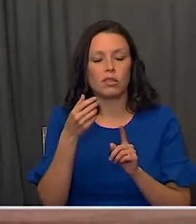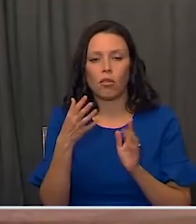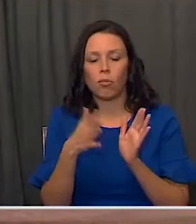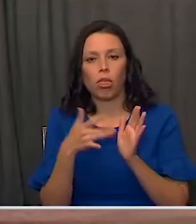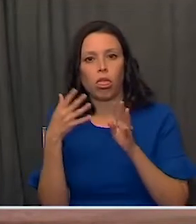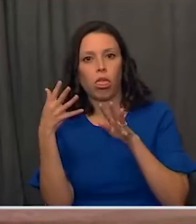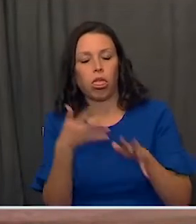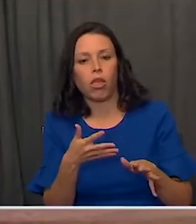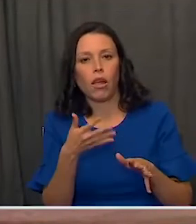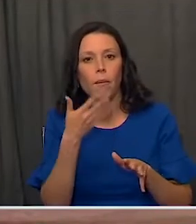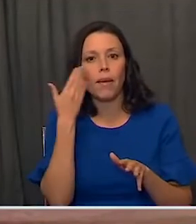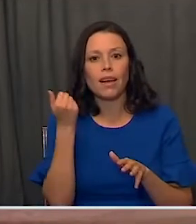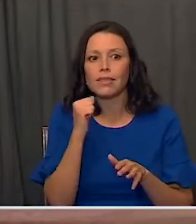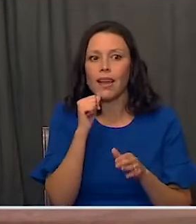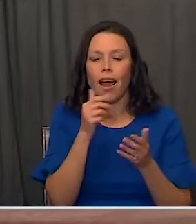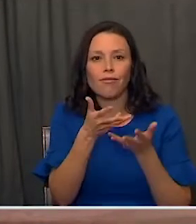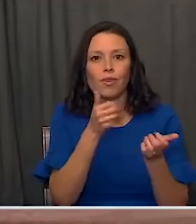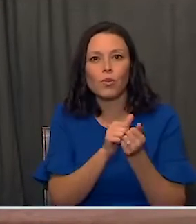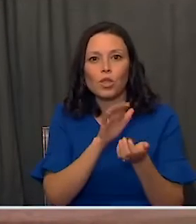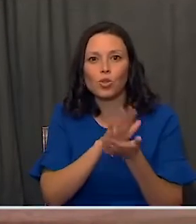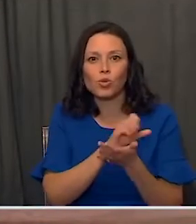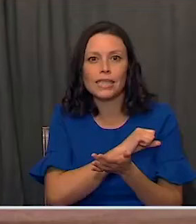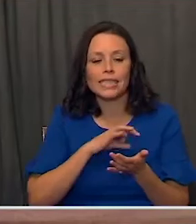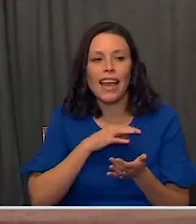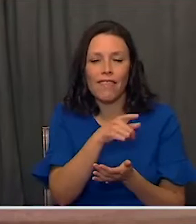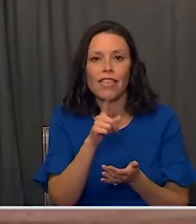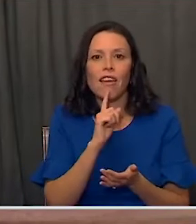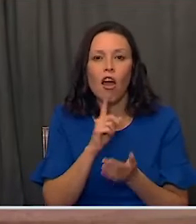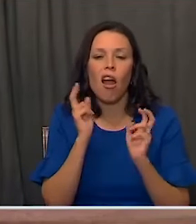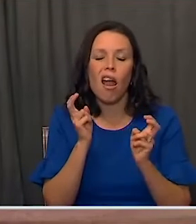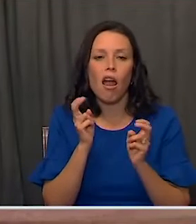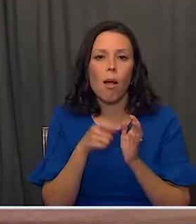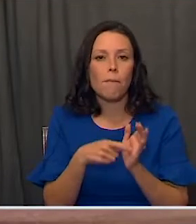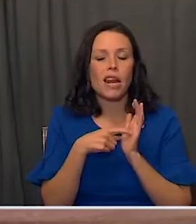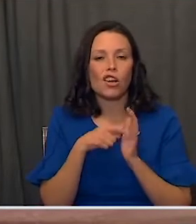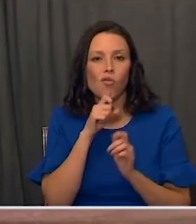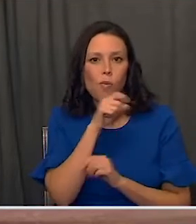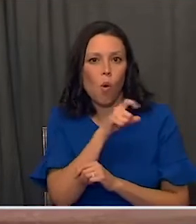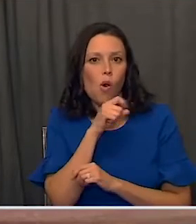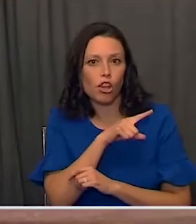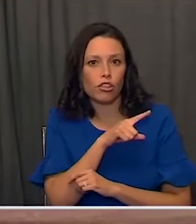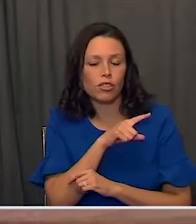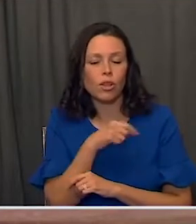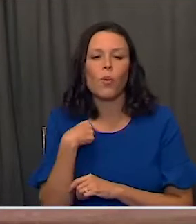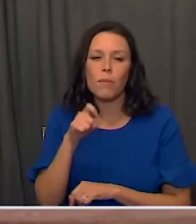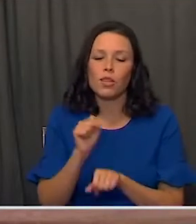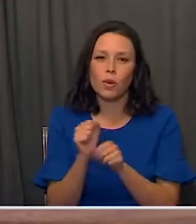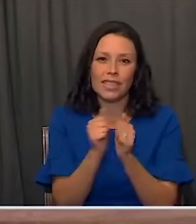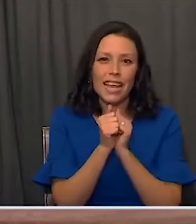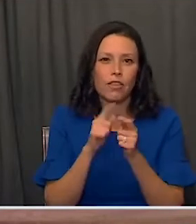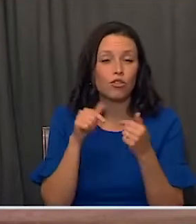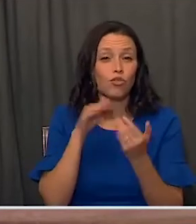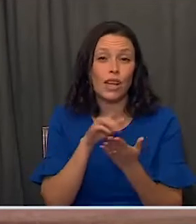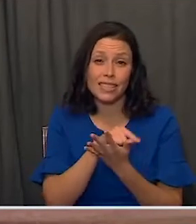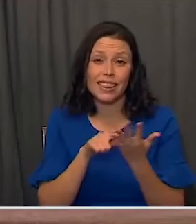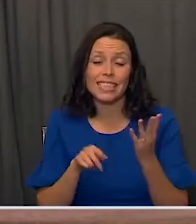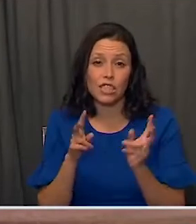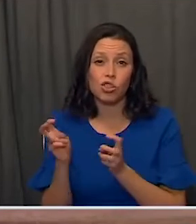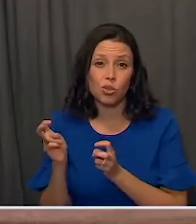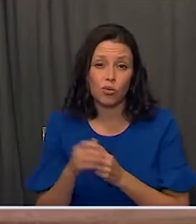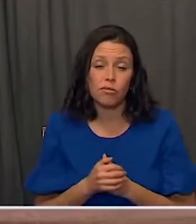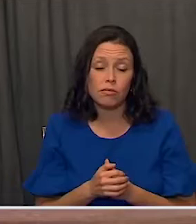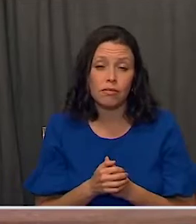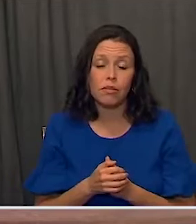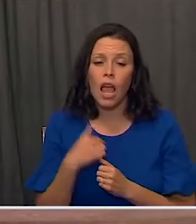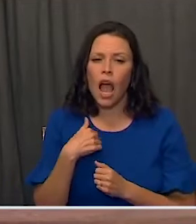of contact with school personnel who serve as mandatory reporters. We must work together to address these issues. I